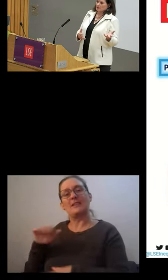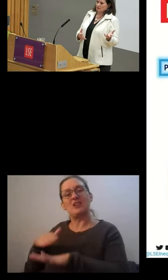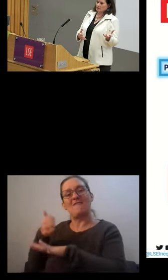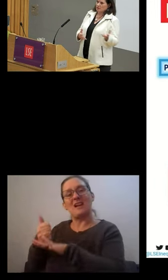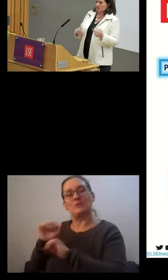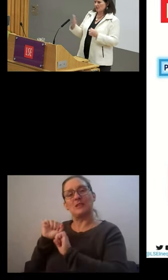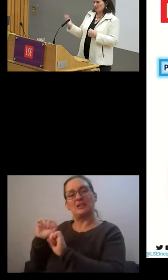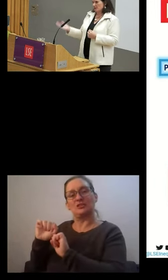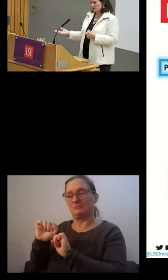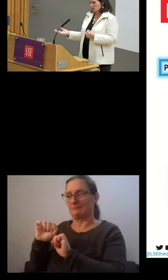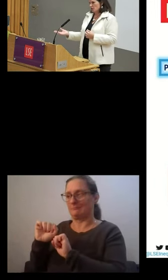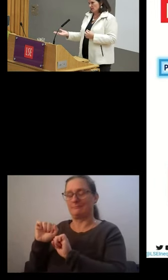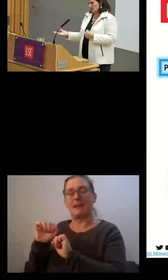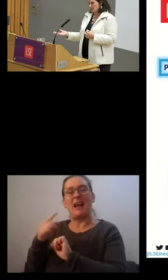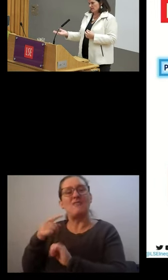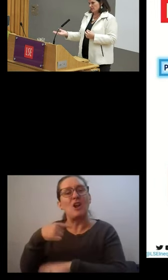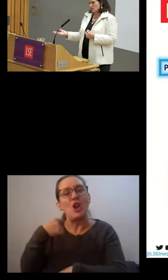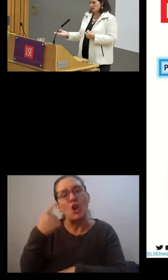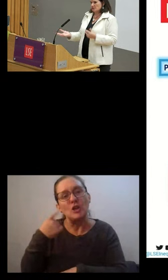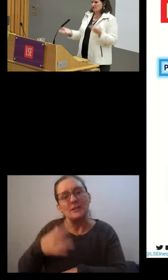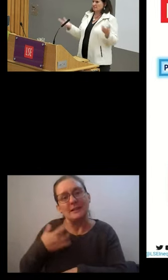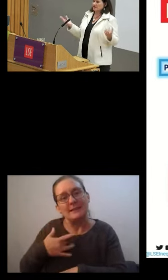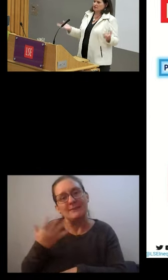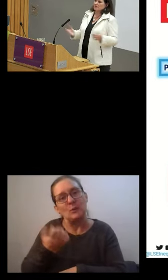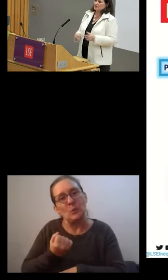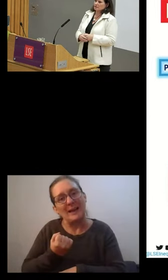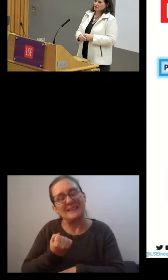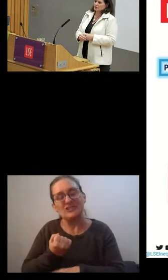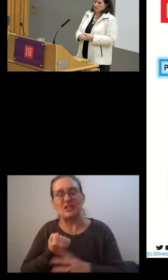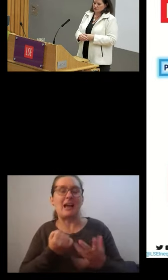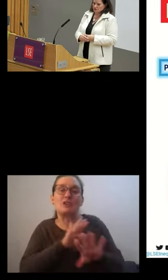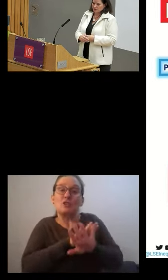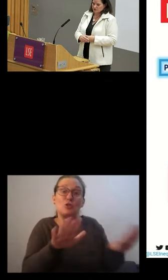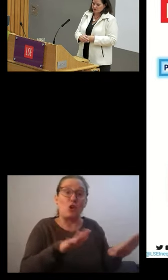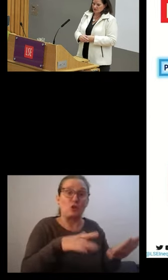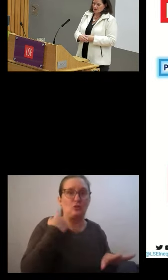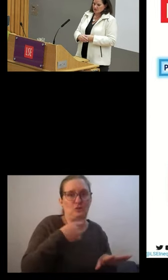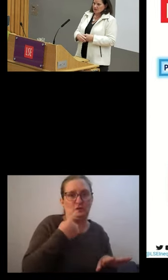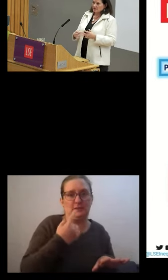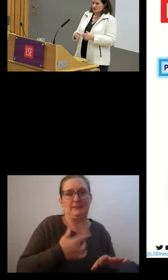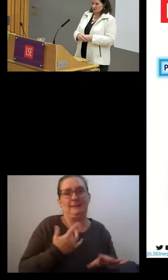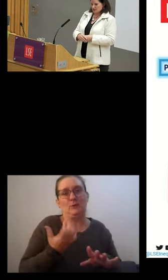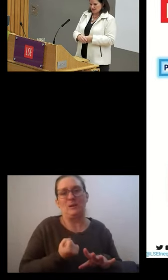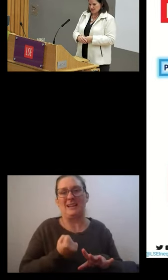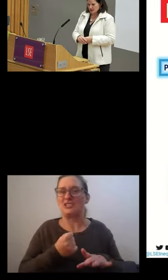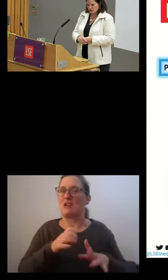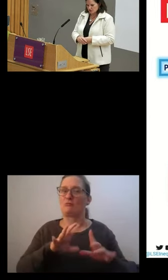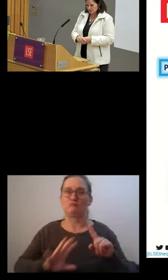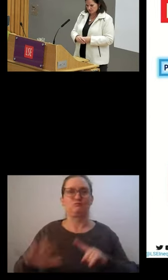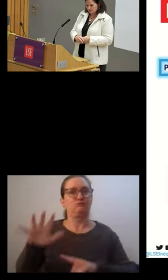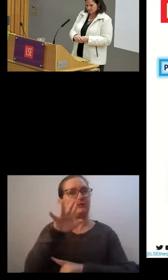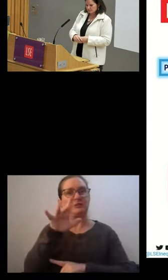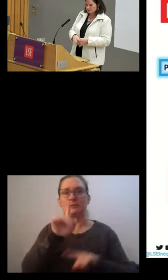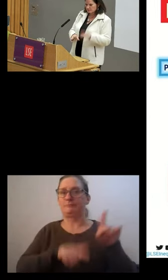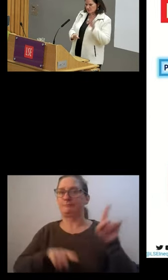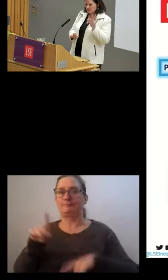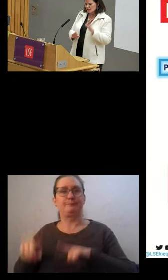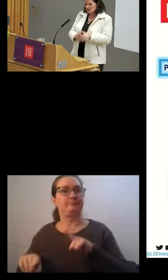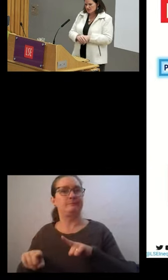living wage and a non-London living wage. And there are very significant regional differences that it doesn't take account of.